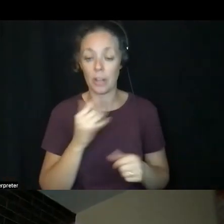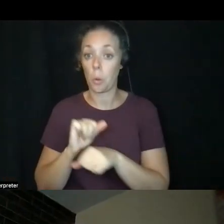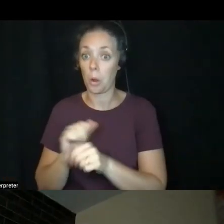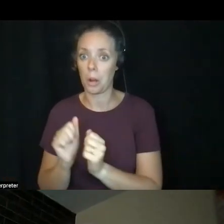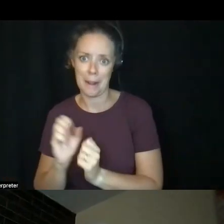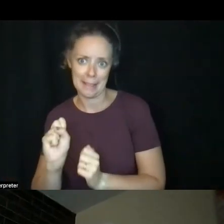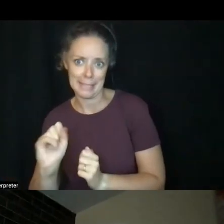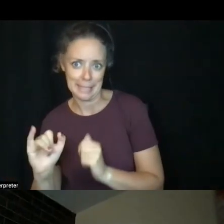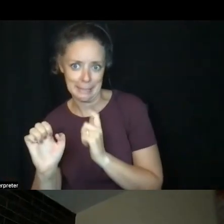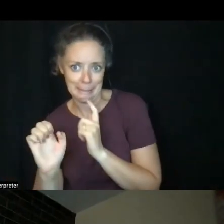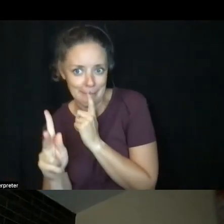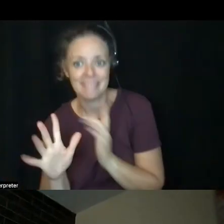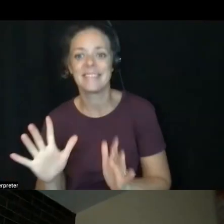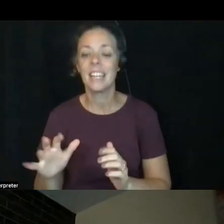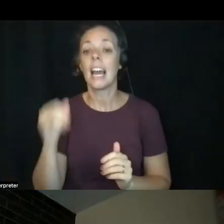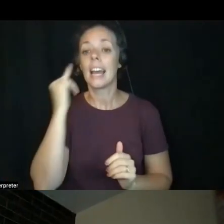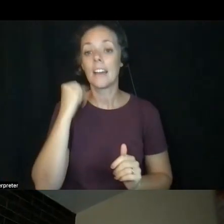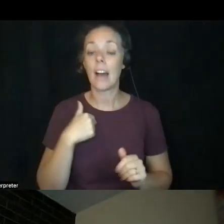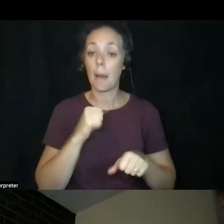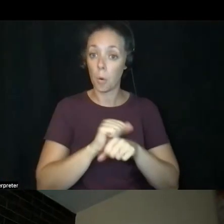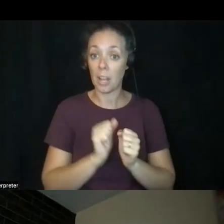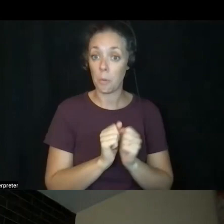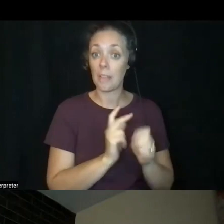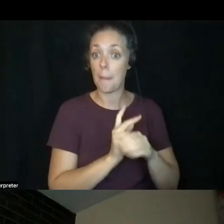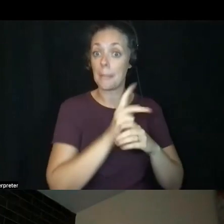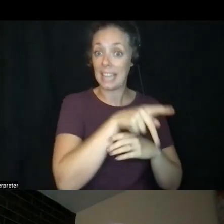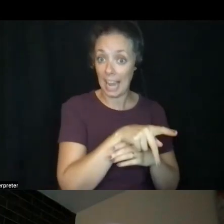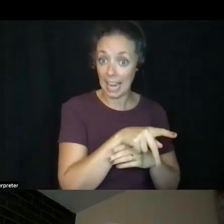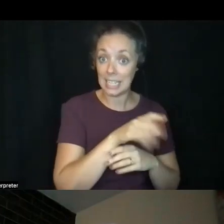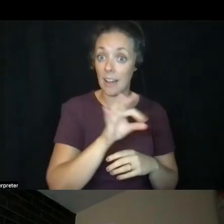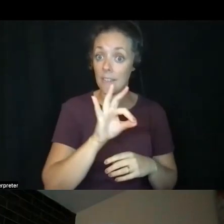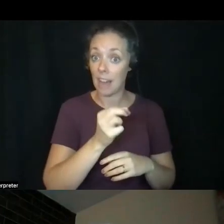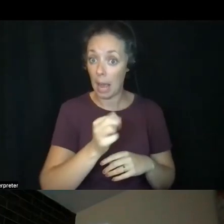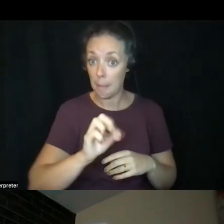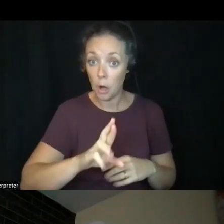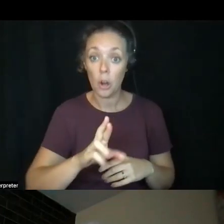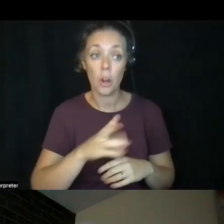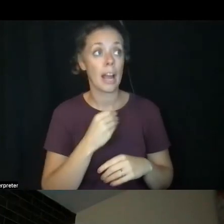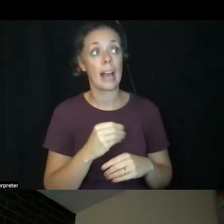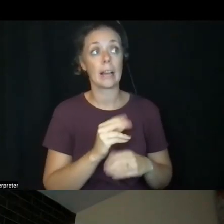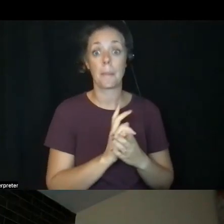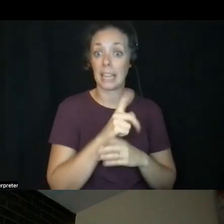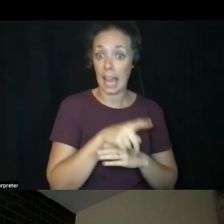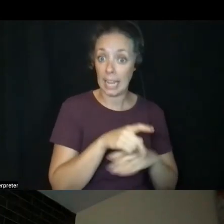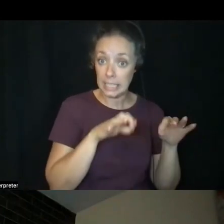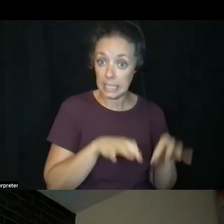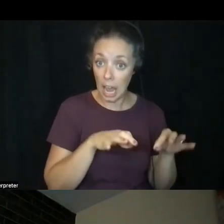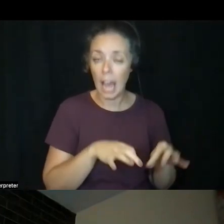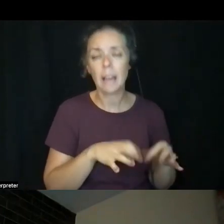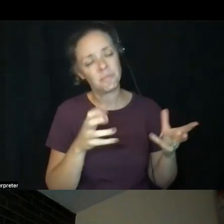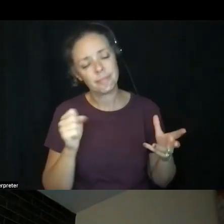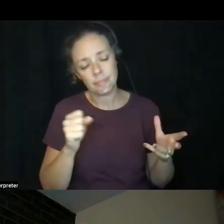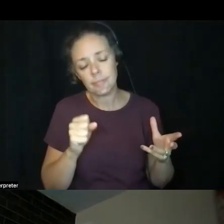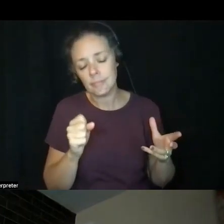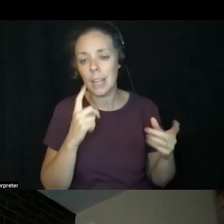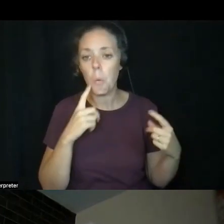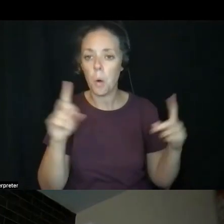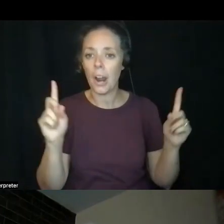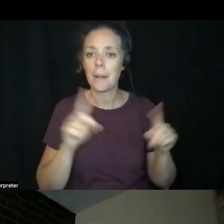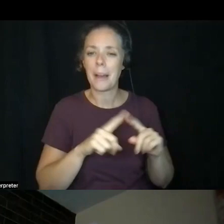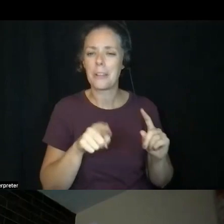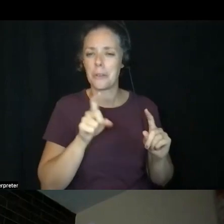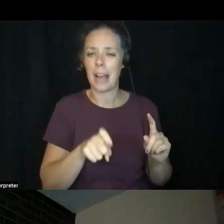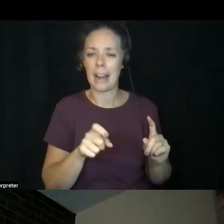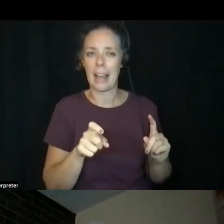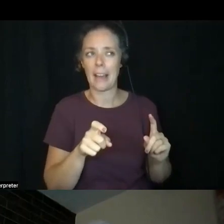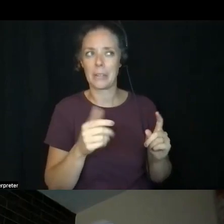But if I'm working with plant fibers and plant dyes, they do work, but you have to kind of put this piece in the